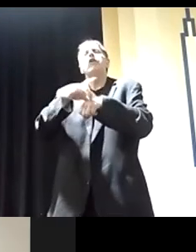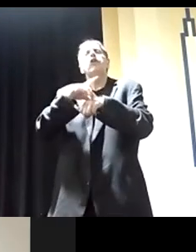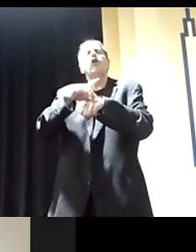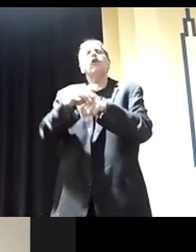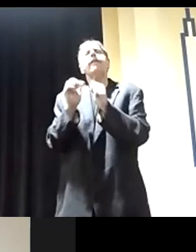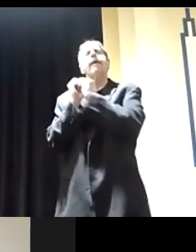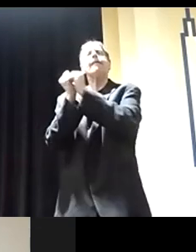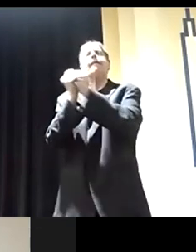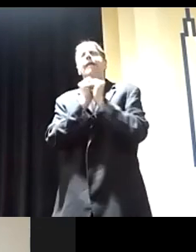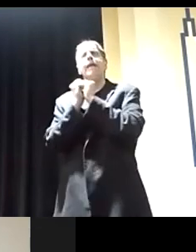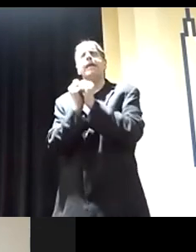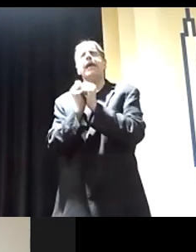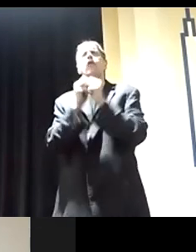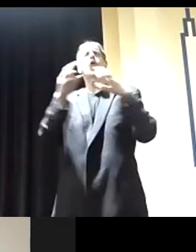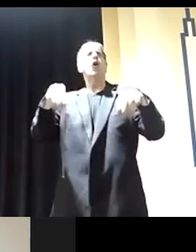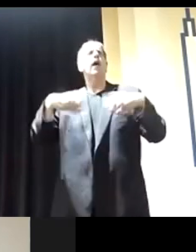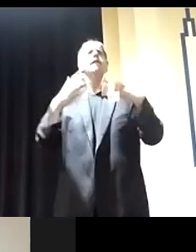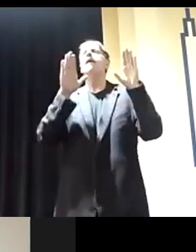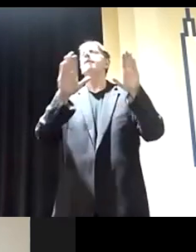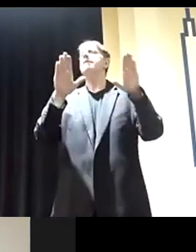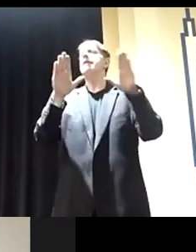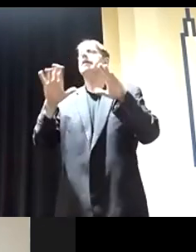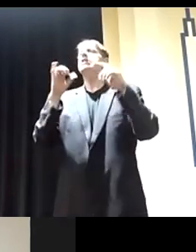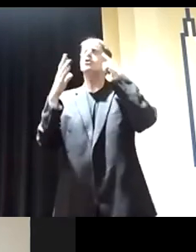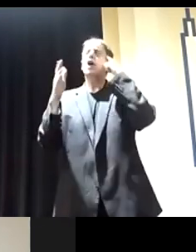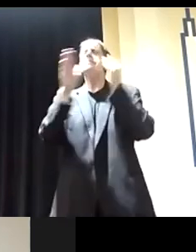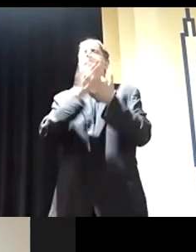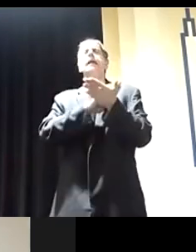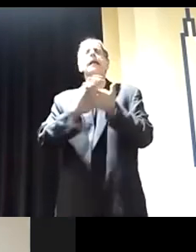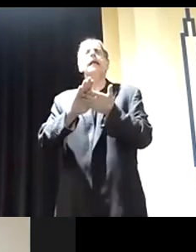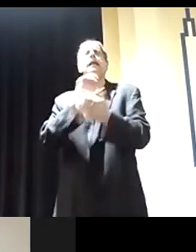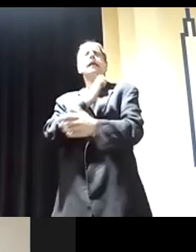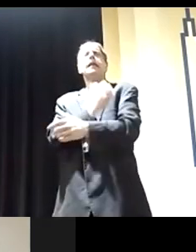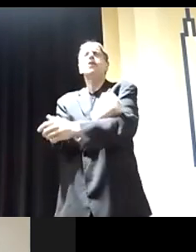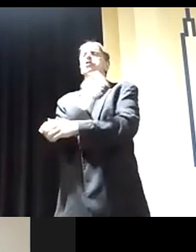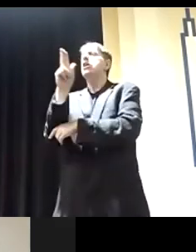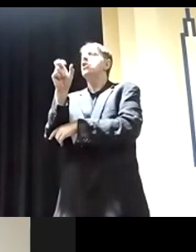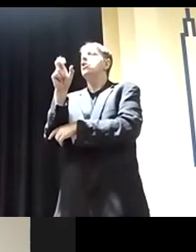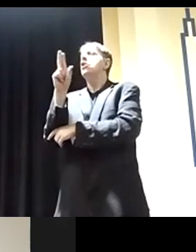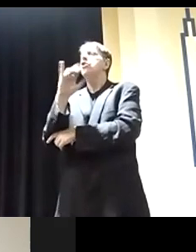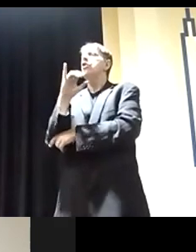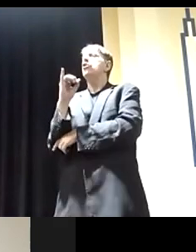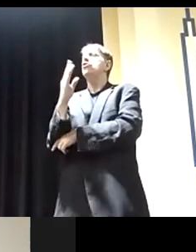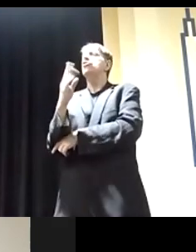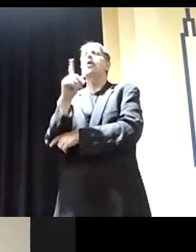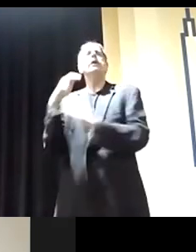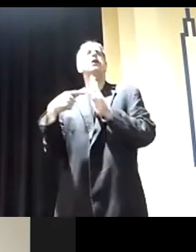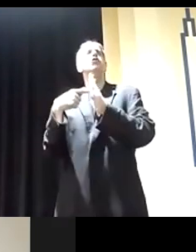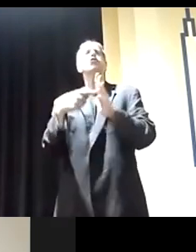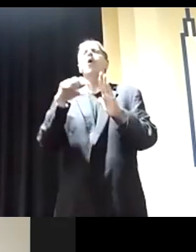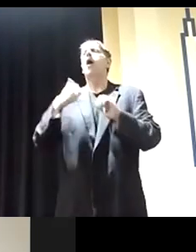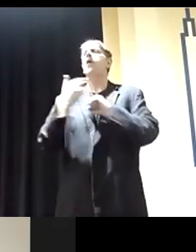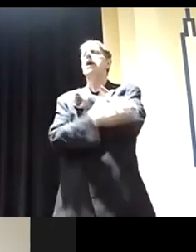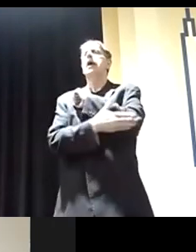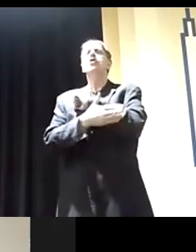fantastic jobs, usually union jobs is clean energy, but we have to show these other nations how, how to do it and help them